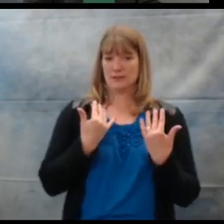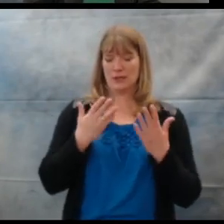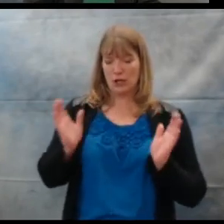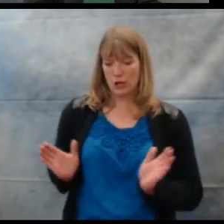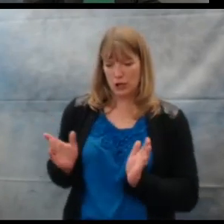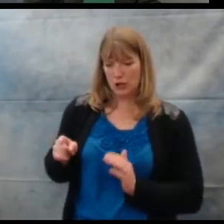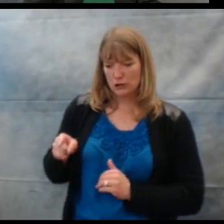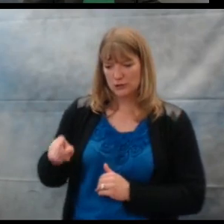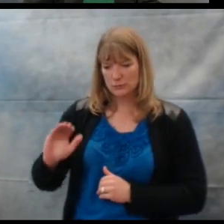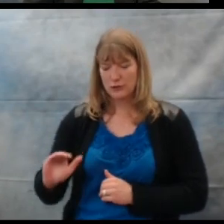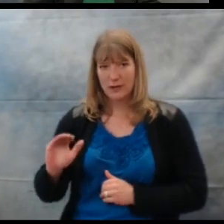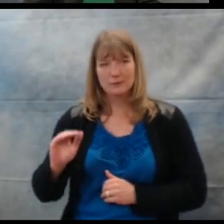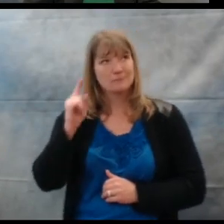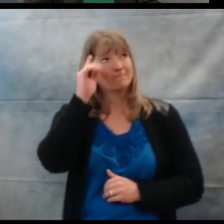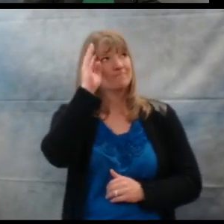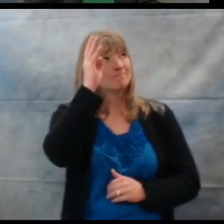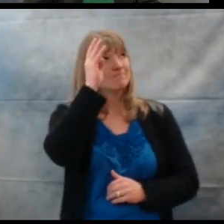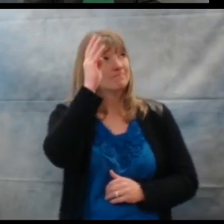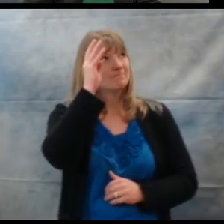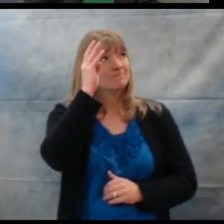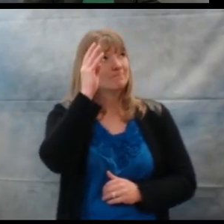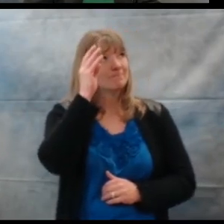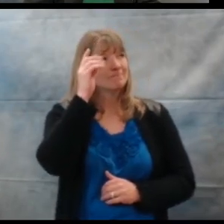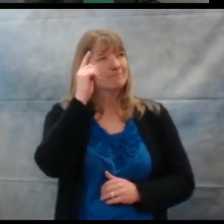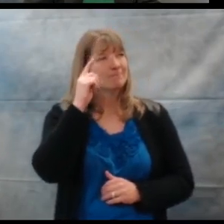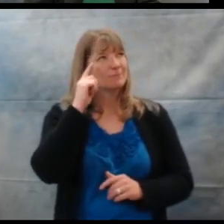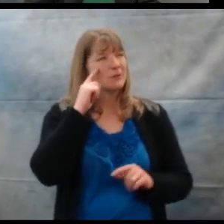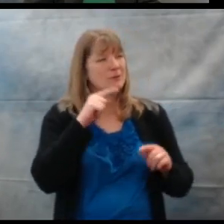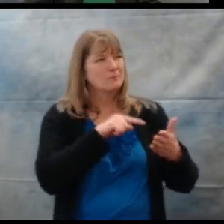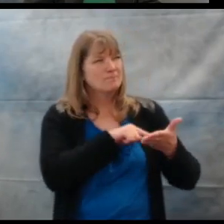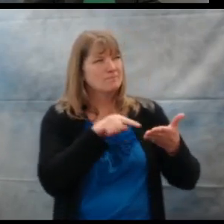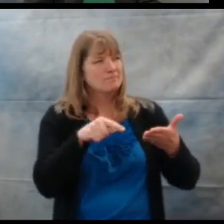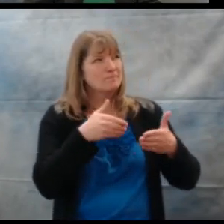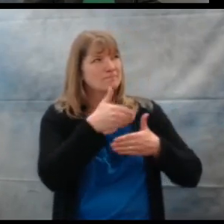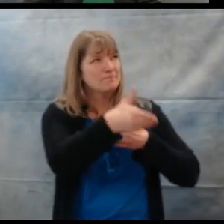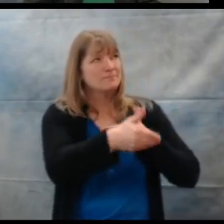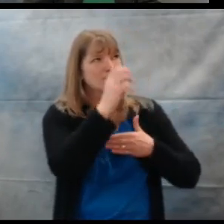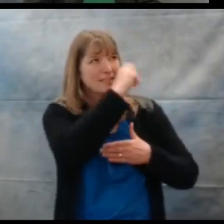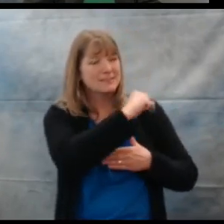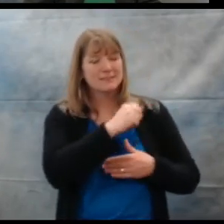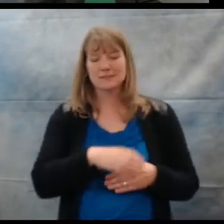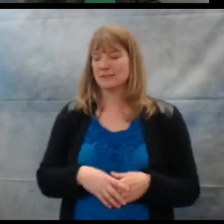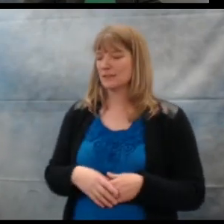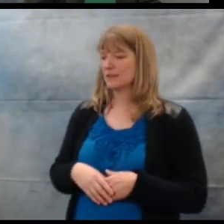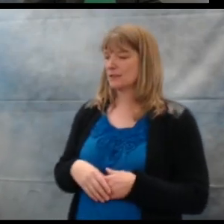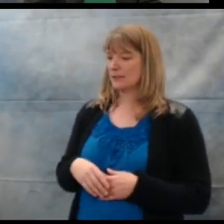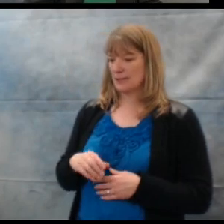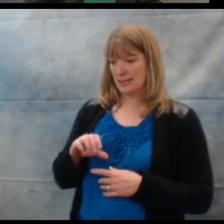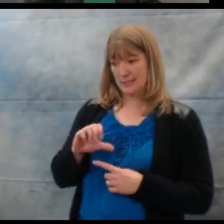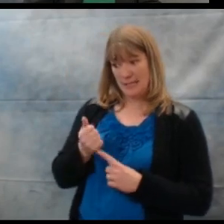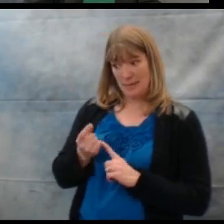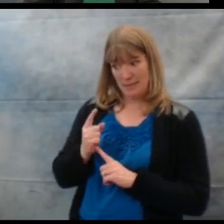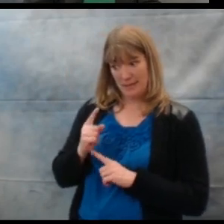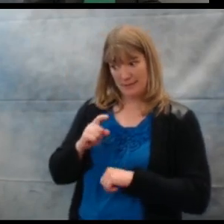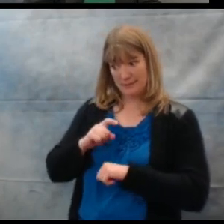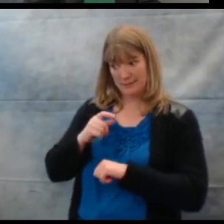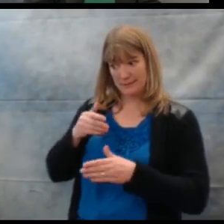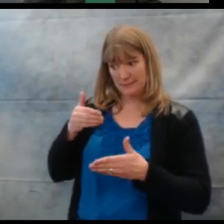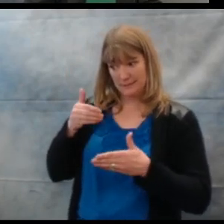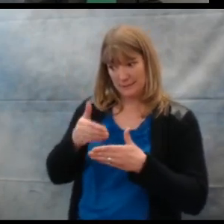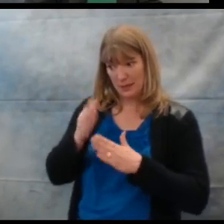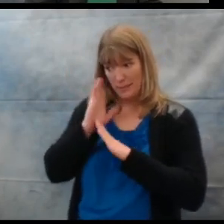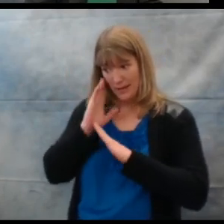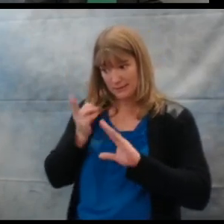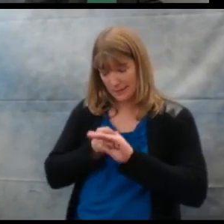encourage the child to fill in the blank. So as you read the book, ten minutes till